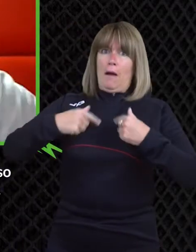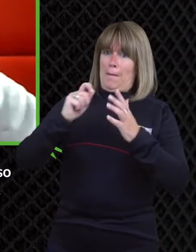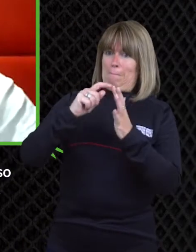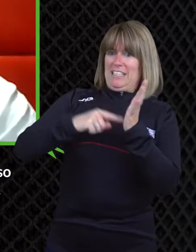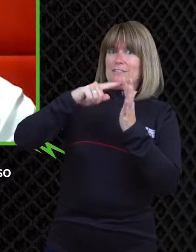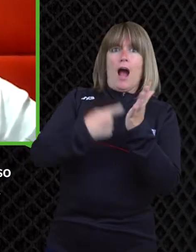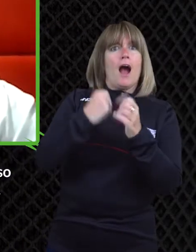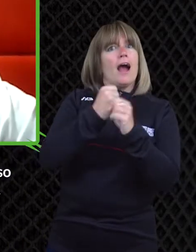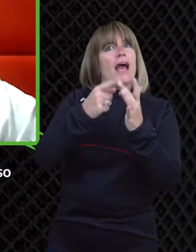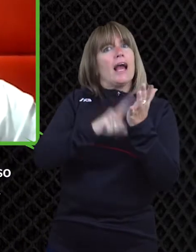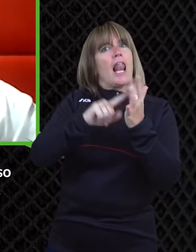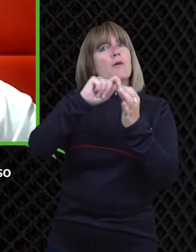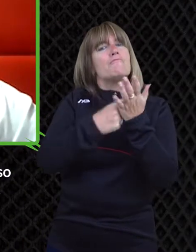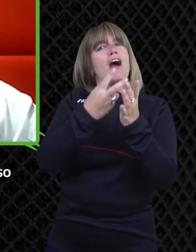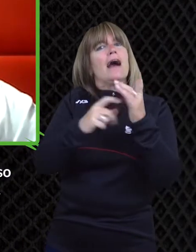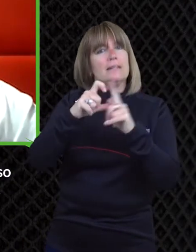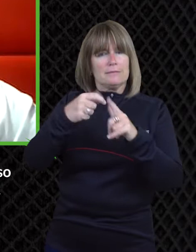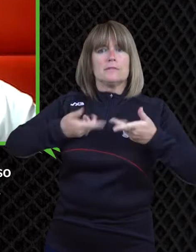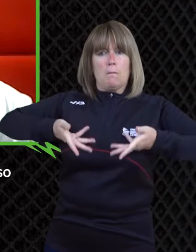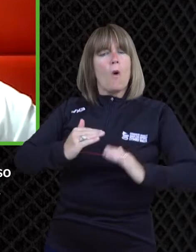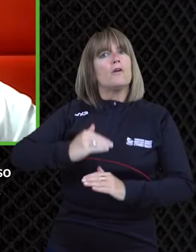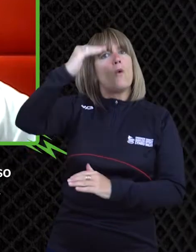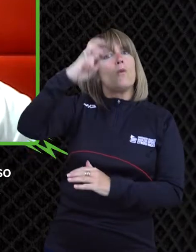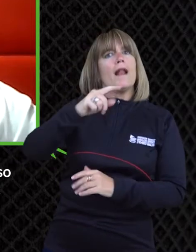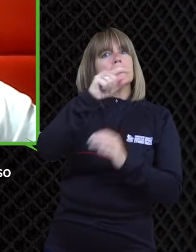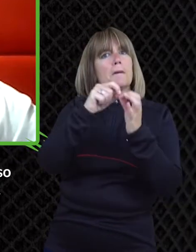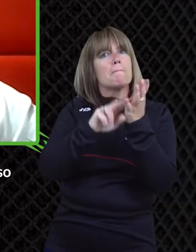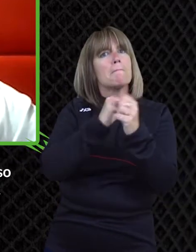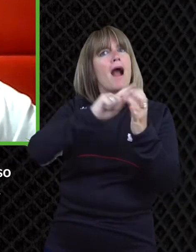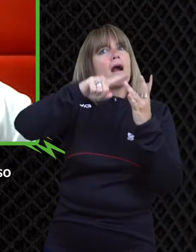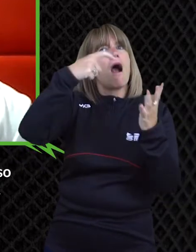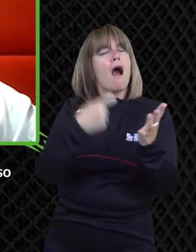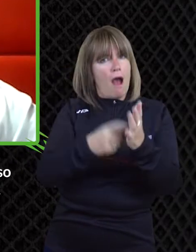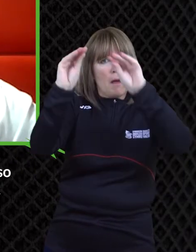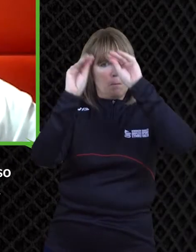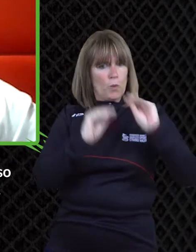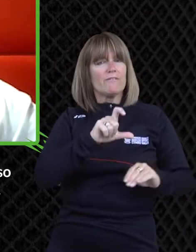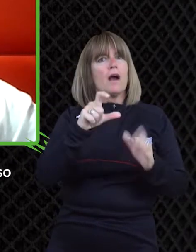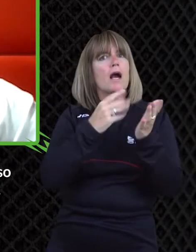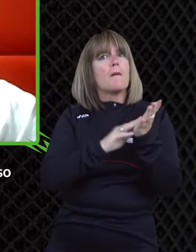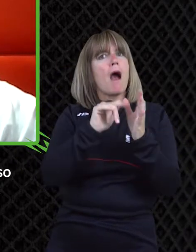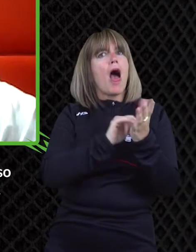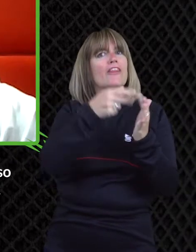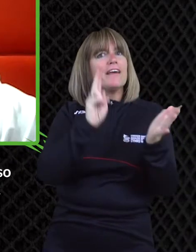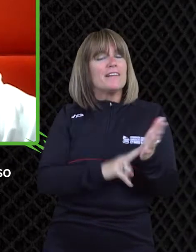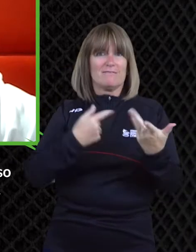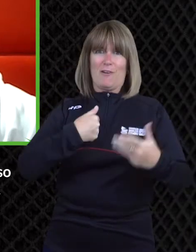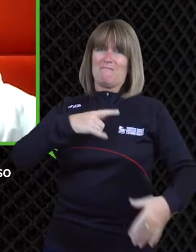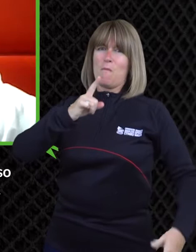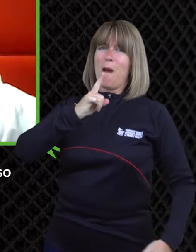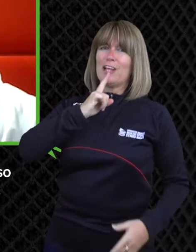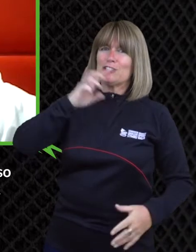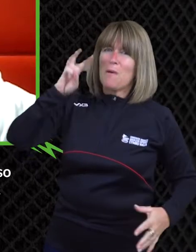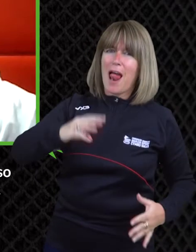i'm fluent uh bilingual um and yeah i work for the bbc as a journalist i'm a